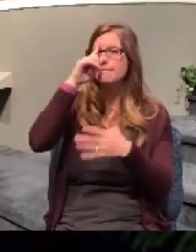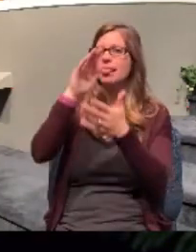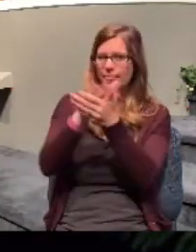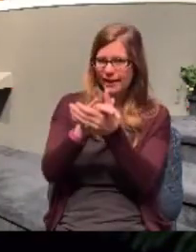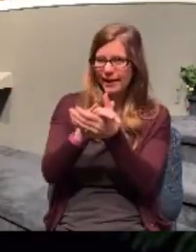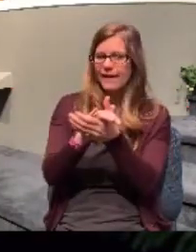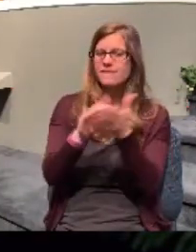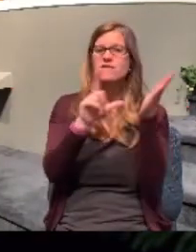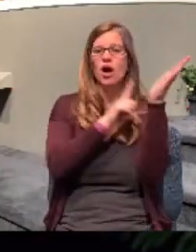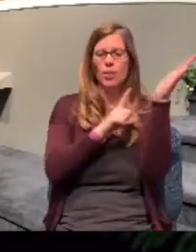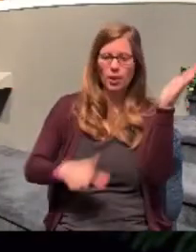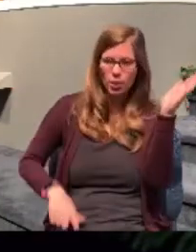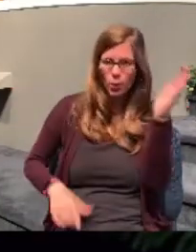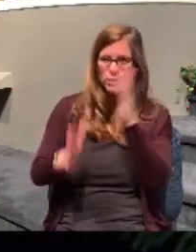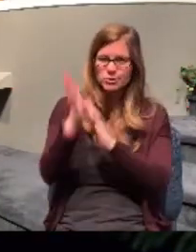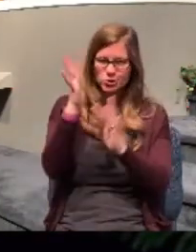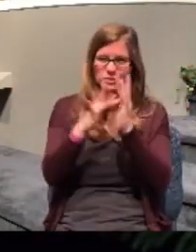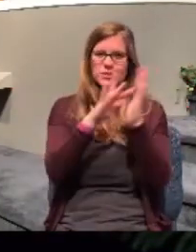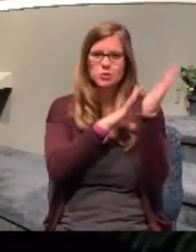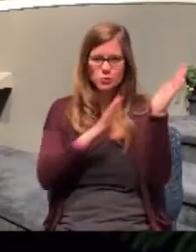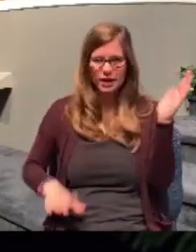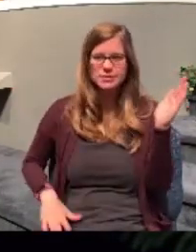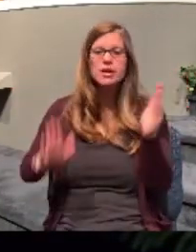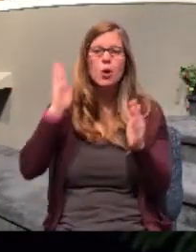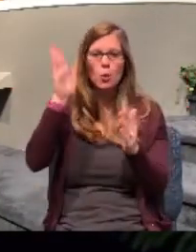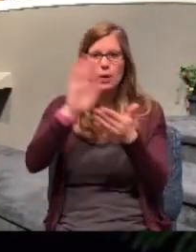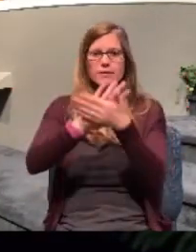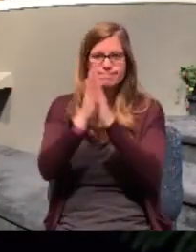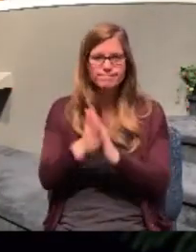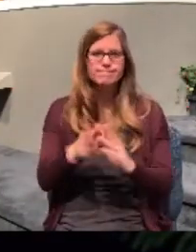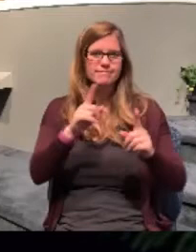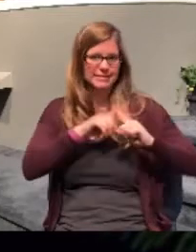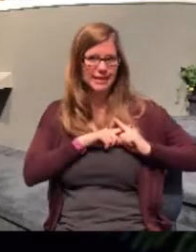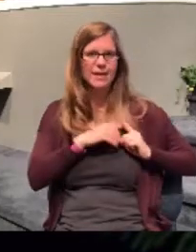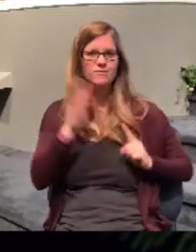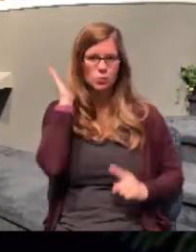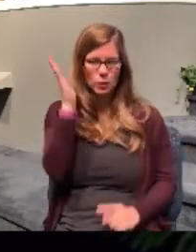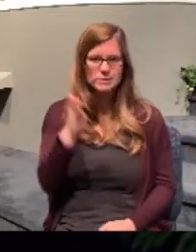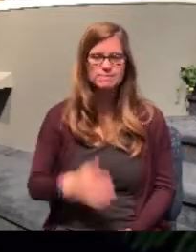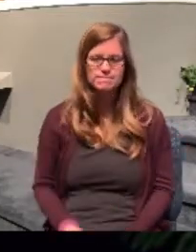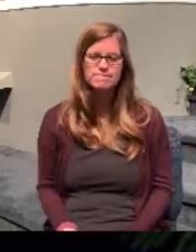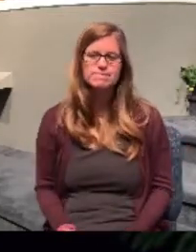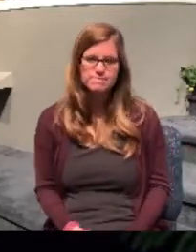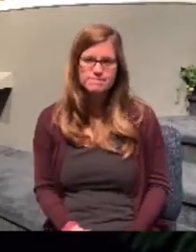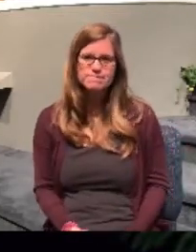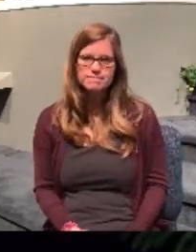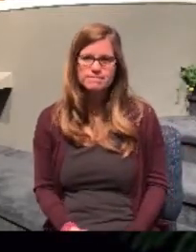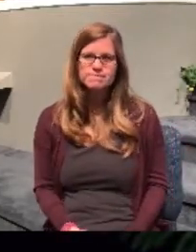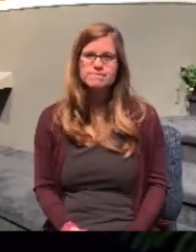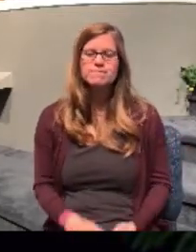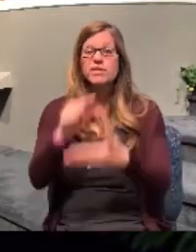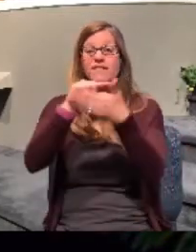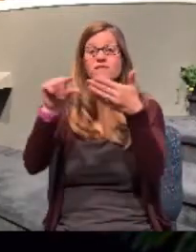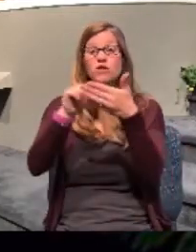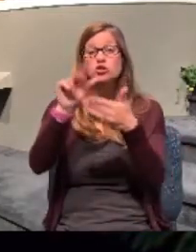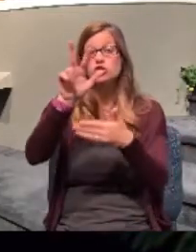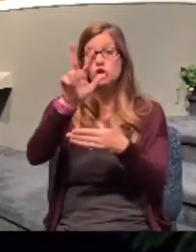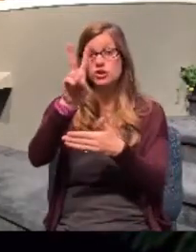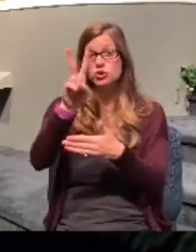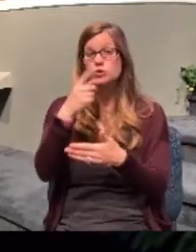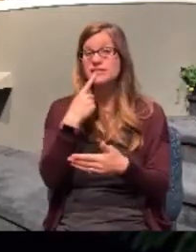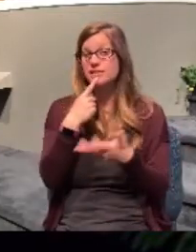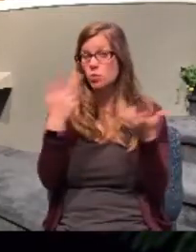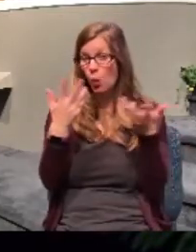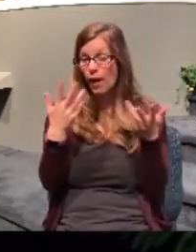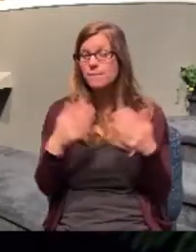Believe. Believe on the Lord Jesus Christ and thou shalt be saved in thy house. Verse 32. And they